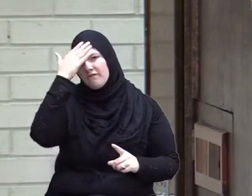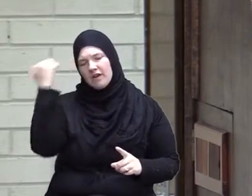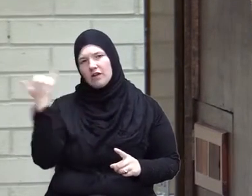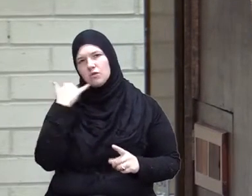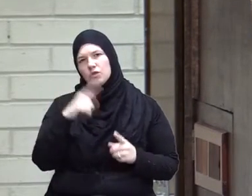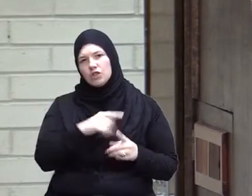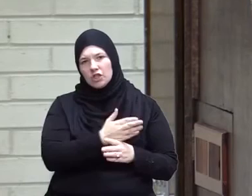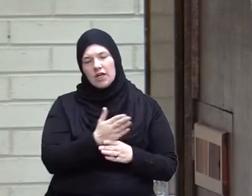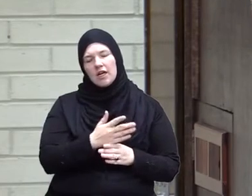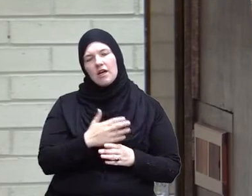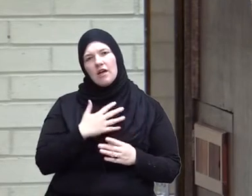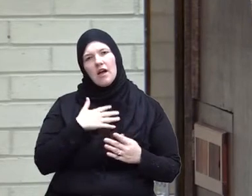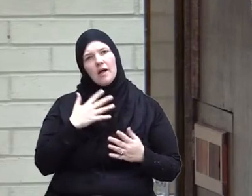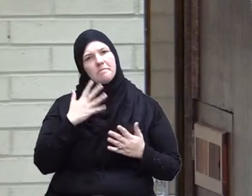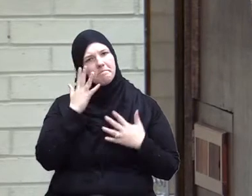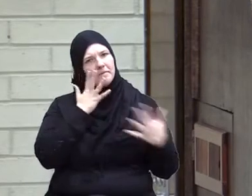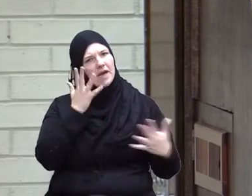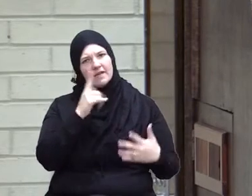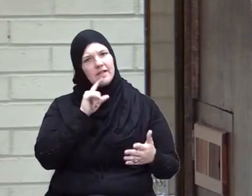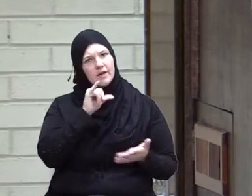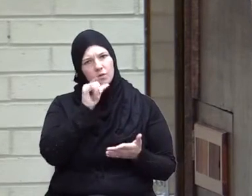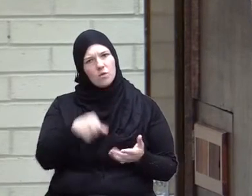it's a serious responsibility